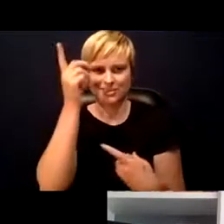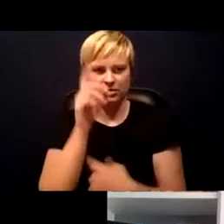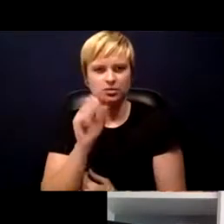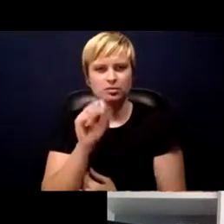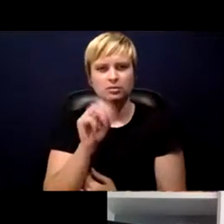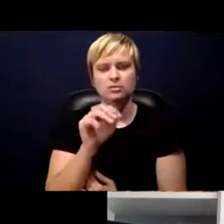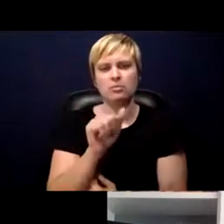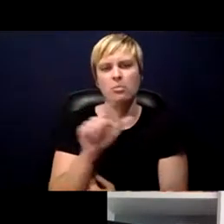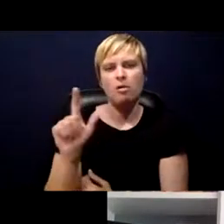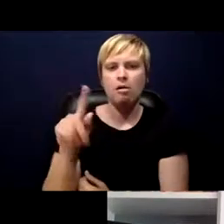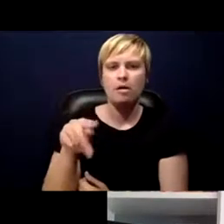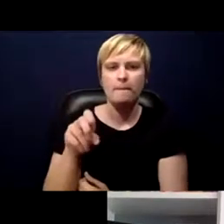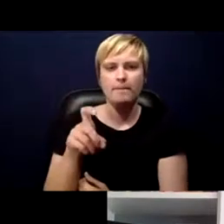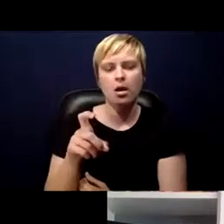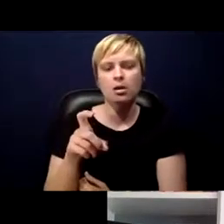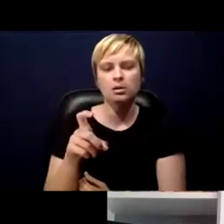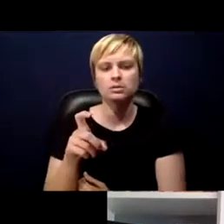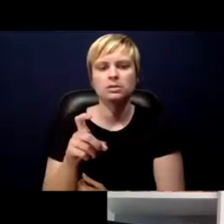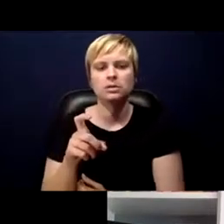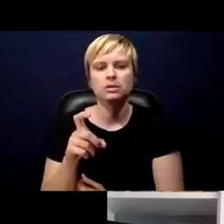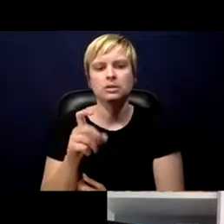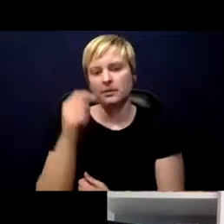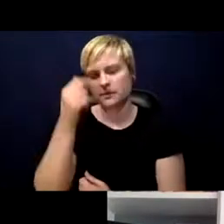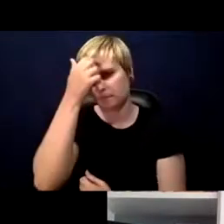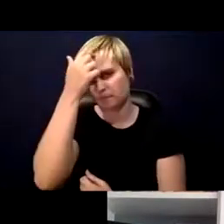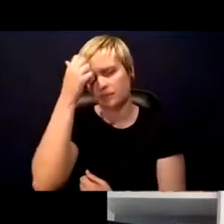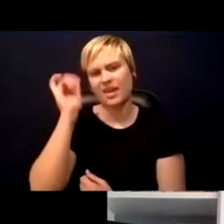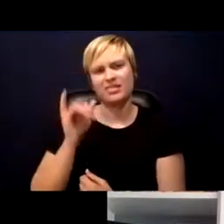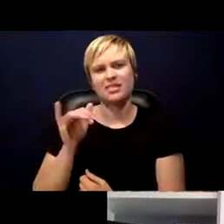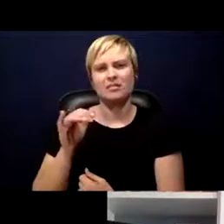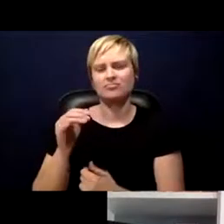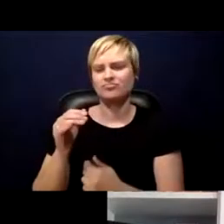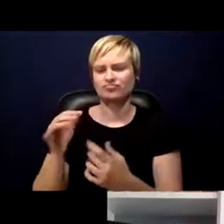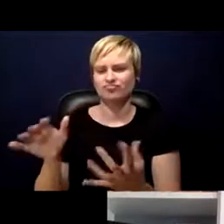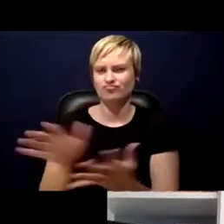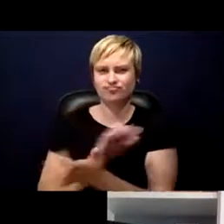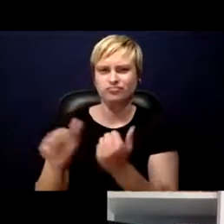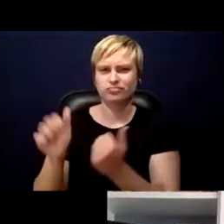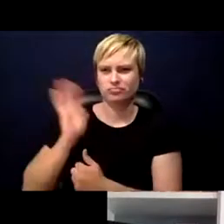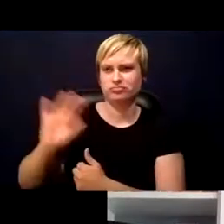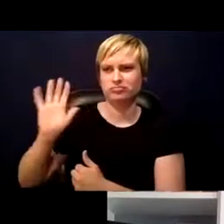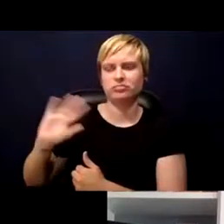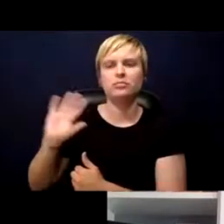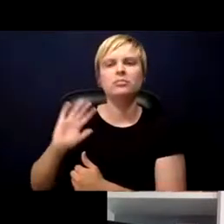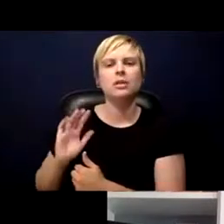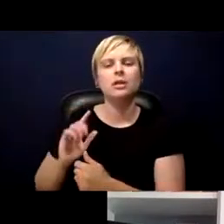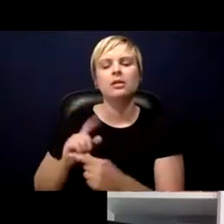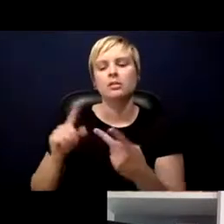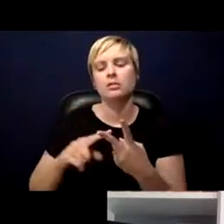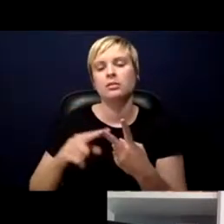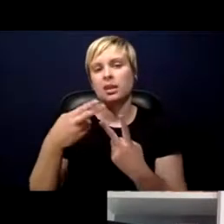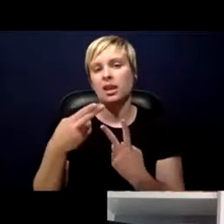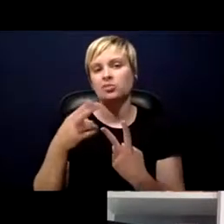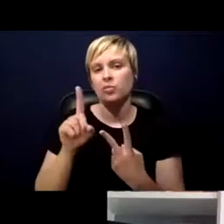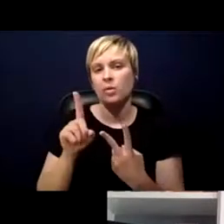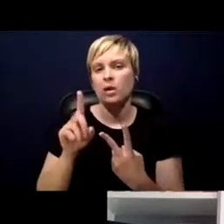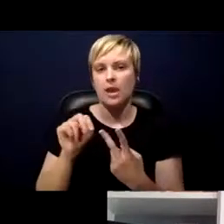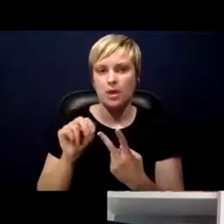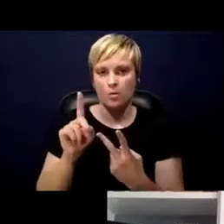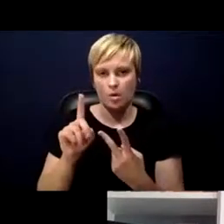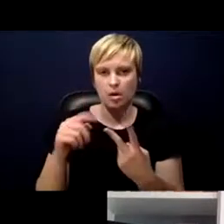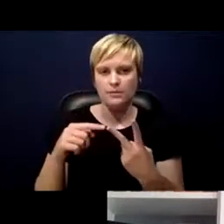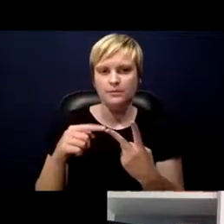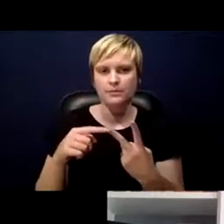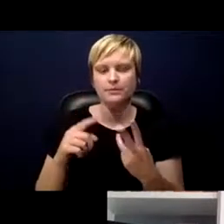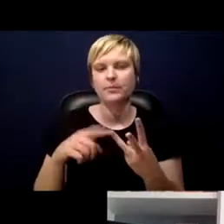You know, we eradicated smallpox every century ago. dealt with the H1N1, AVN,